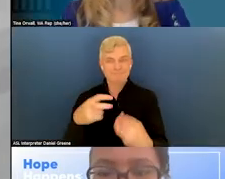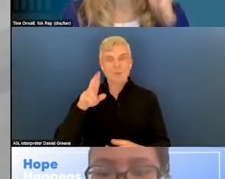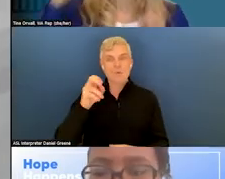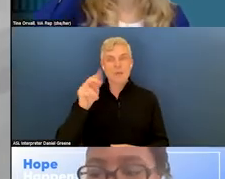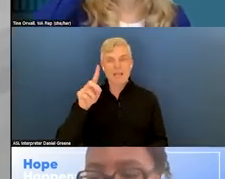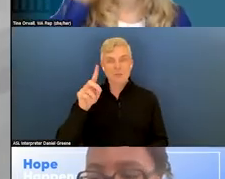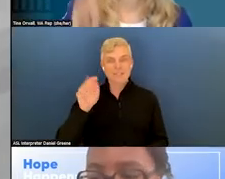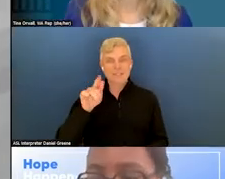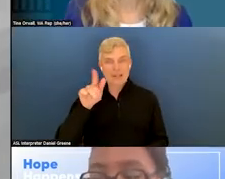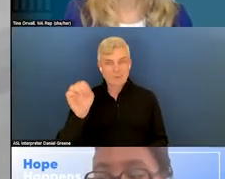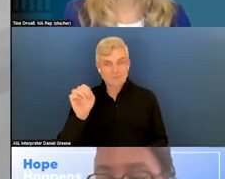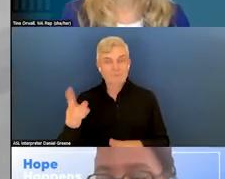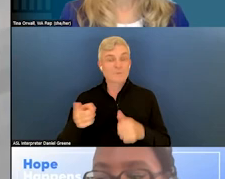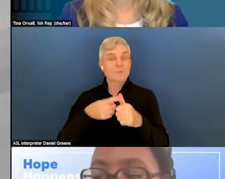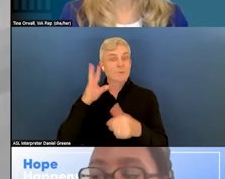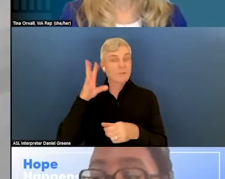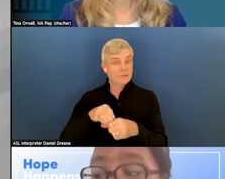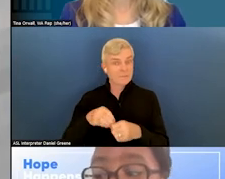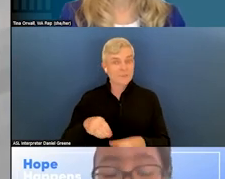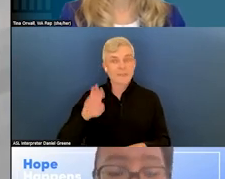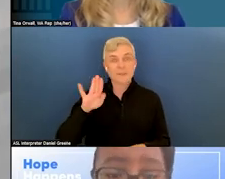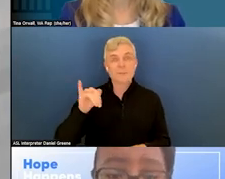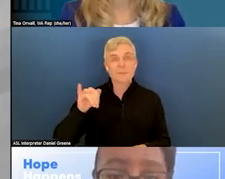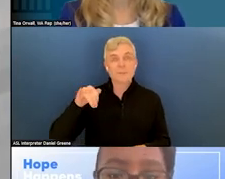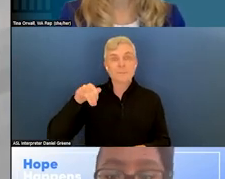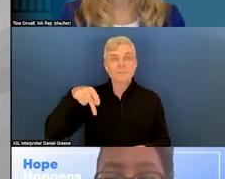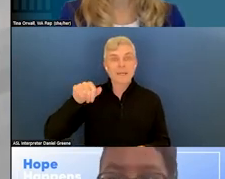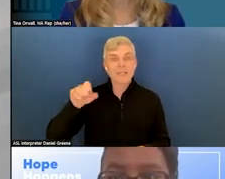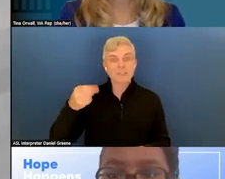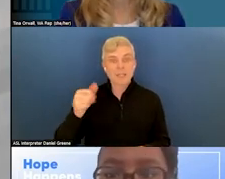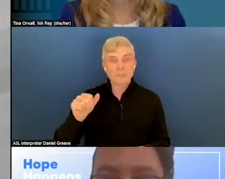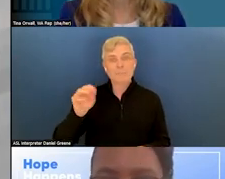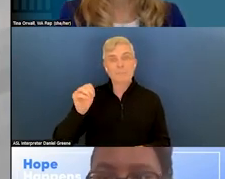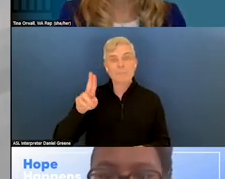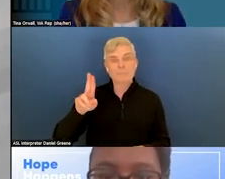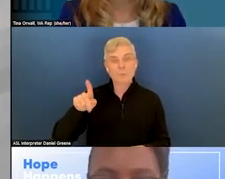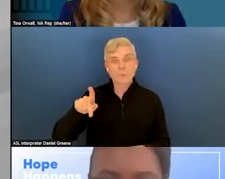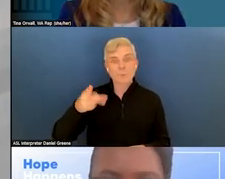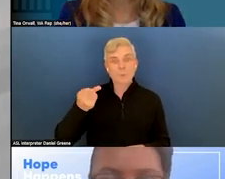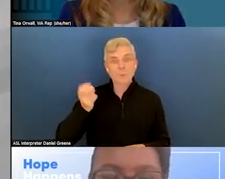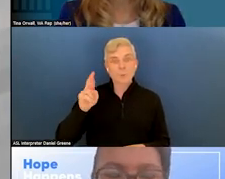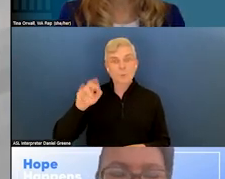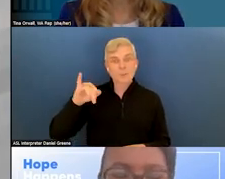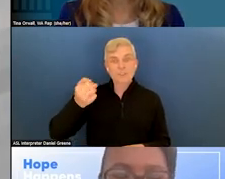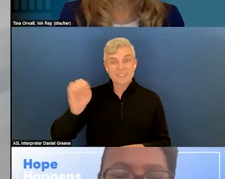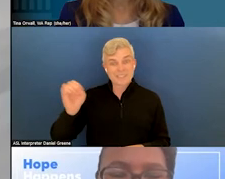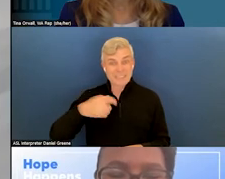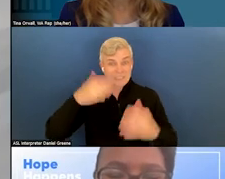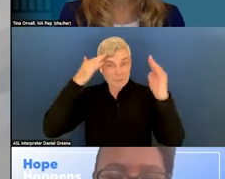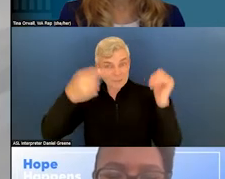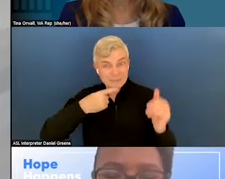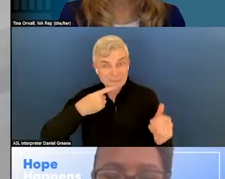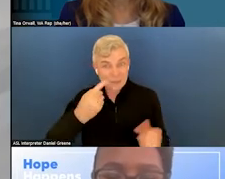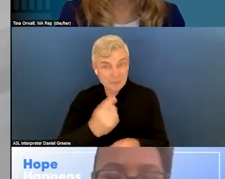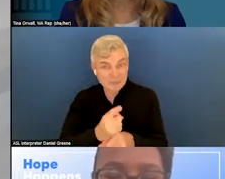roundtable participant is Bisha Mukherjee. And I hope I said that right. Please correct me if I didn't. She's Washington's